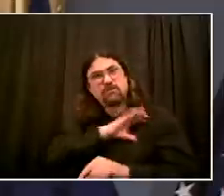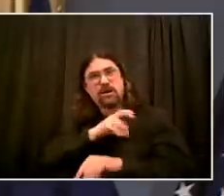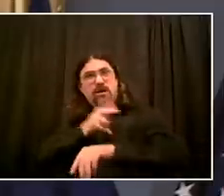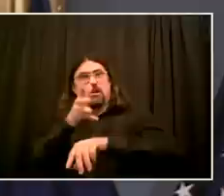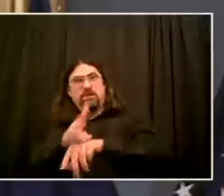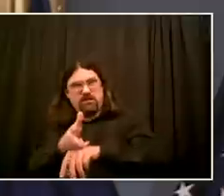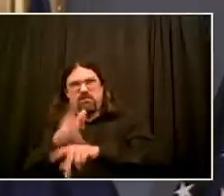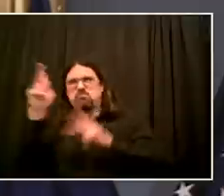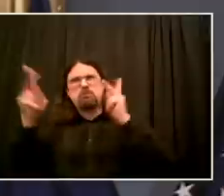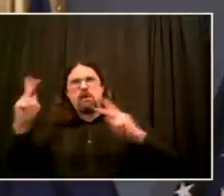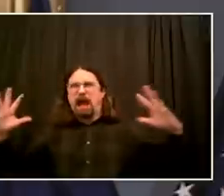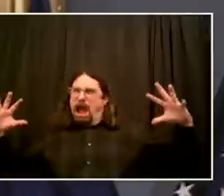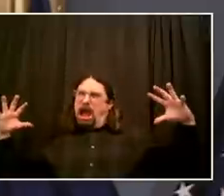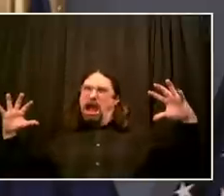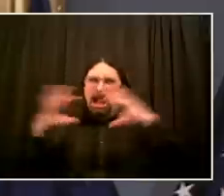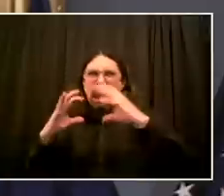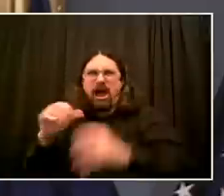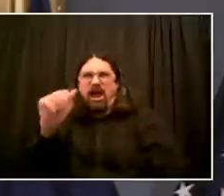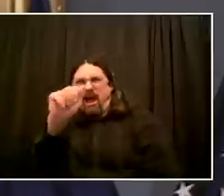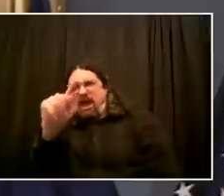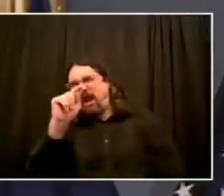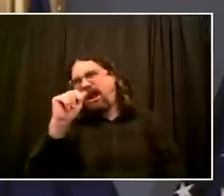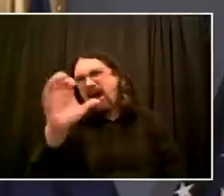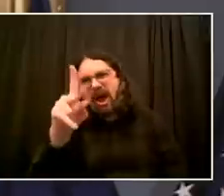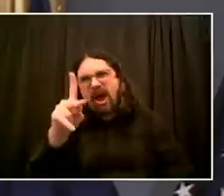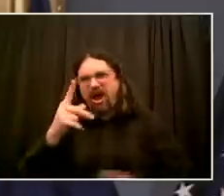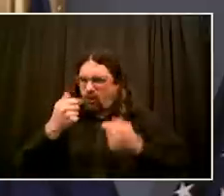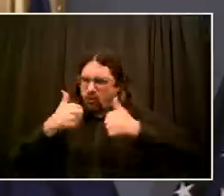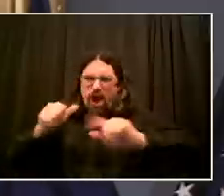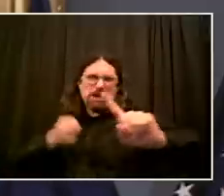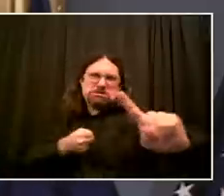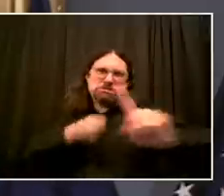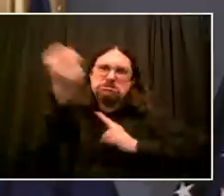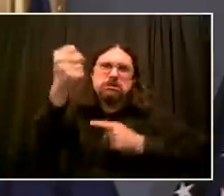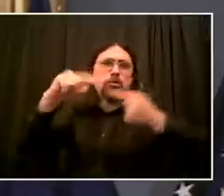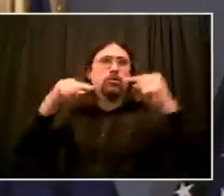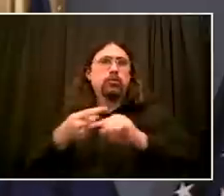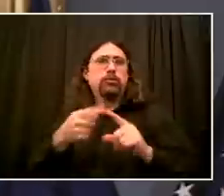understand more about it. And if there's discipline that needs to be meted out, there will be.